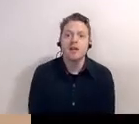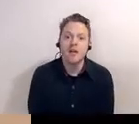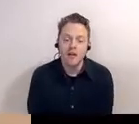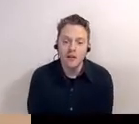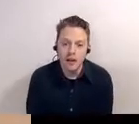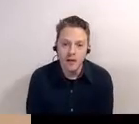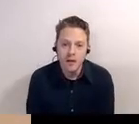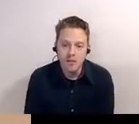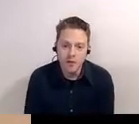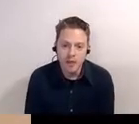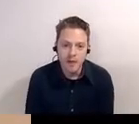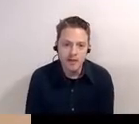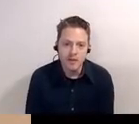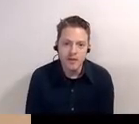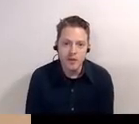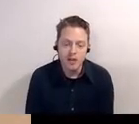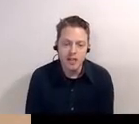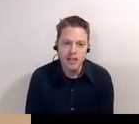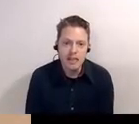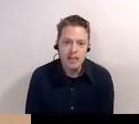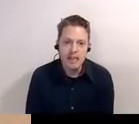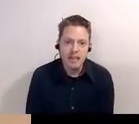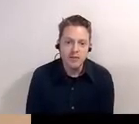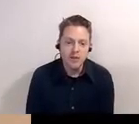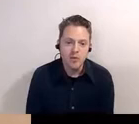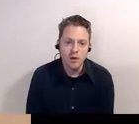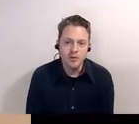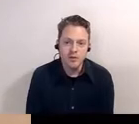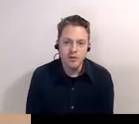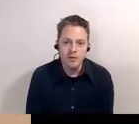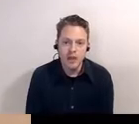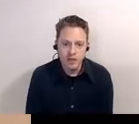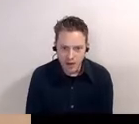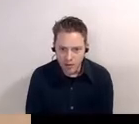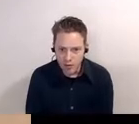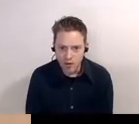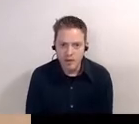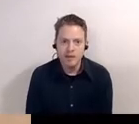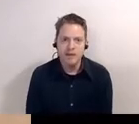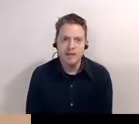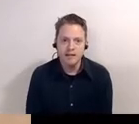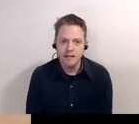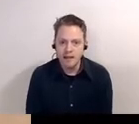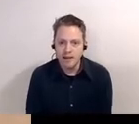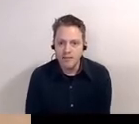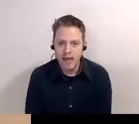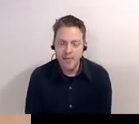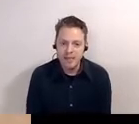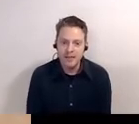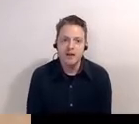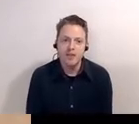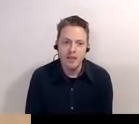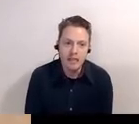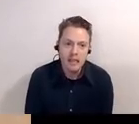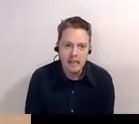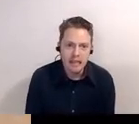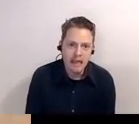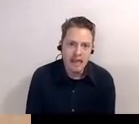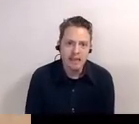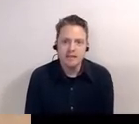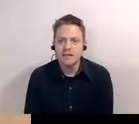we are uh being really mindful of the community and we want to make sure everyone is happy and healthy